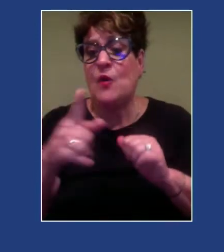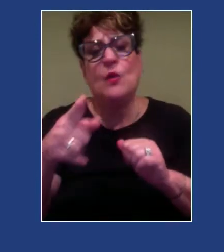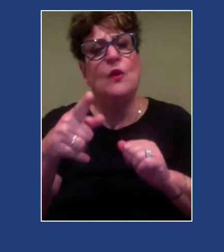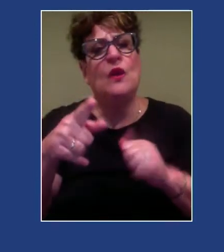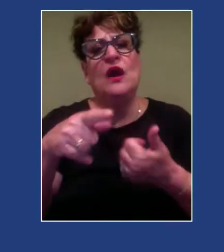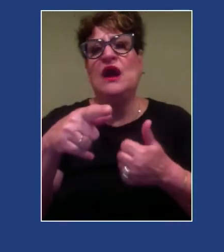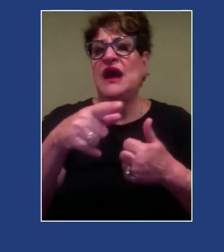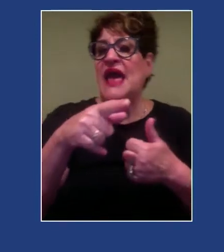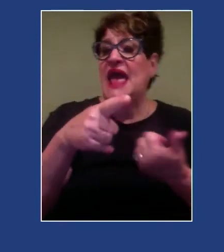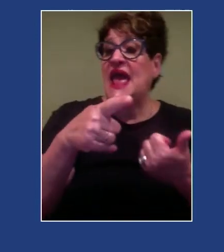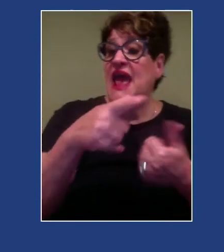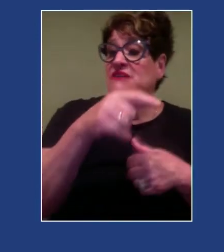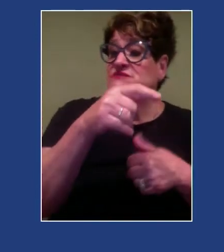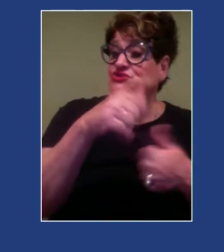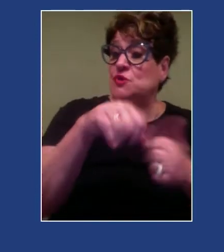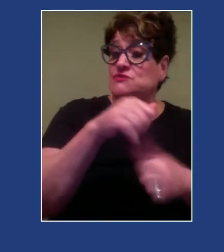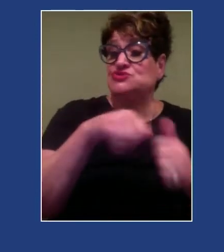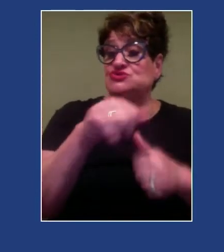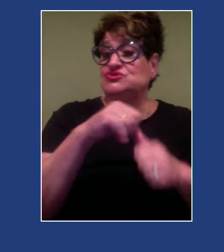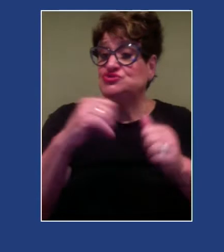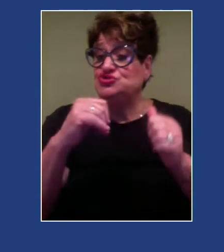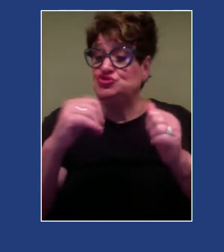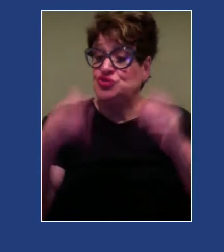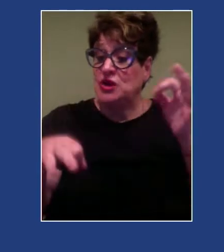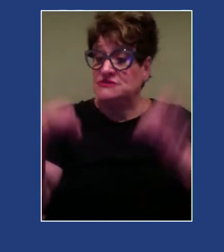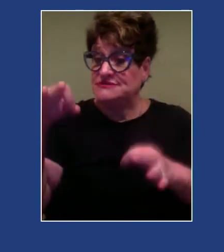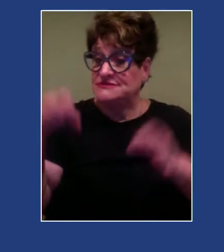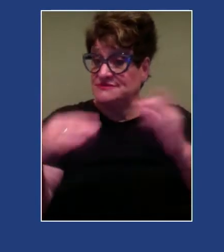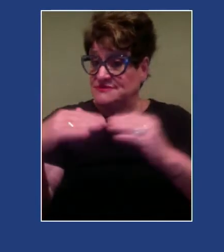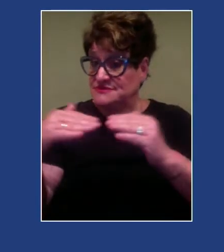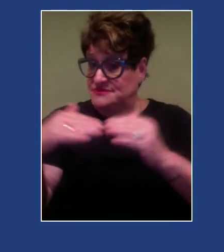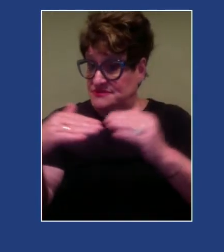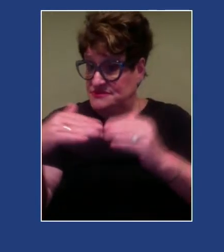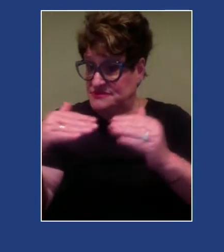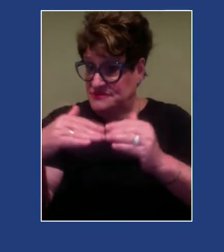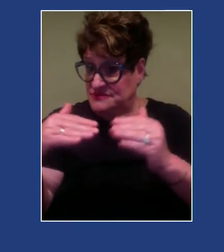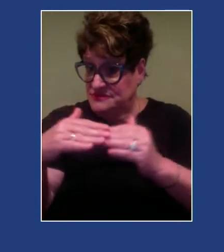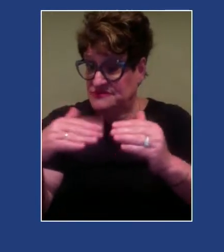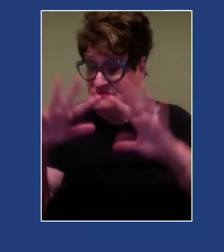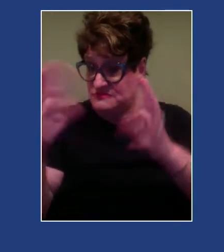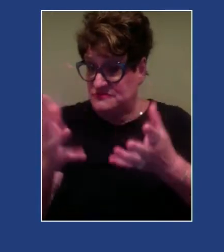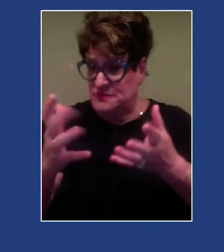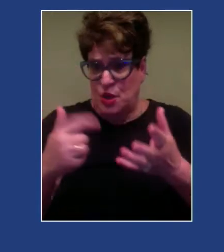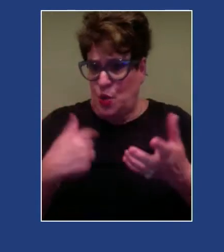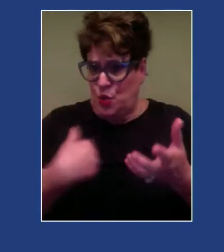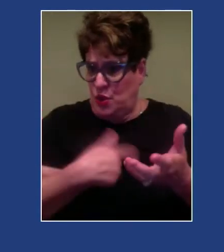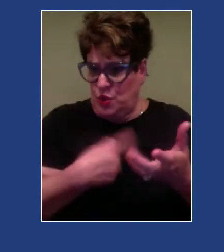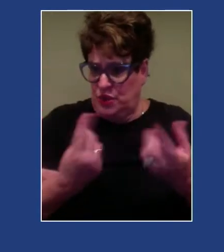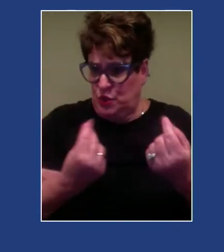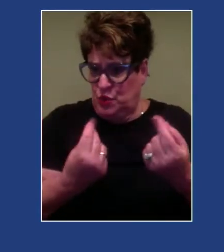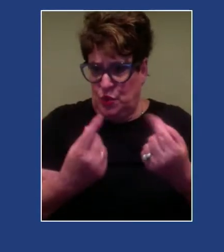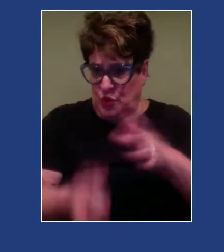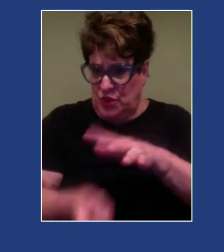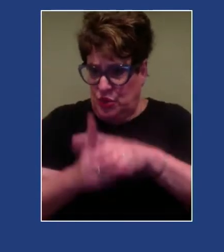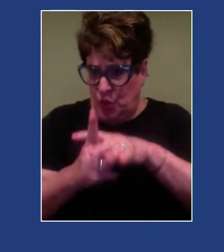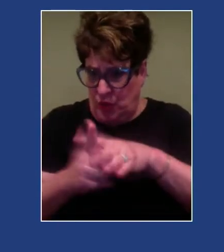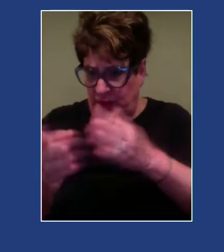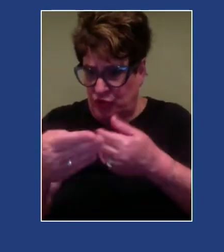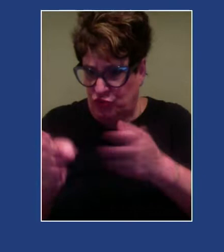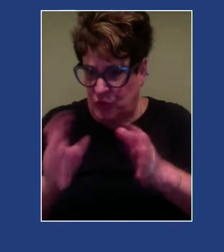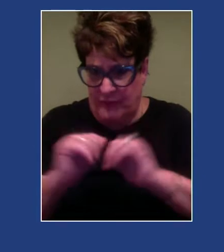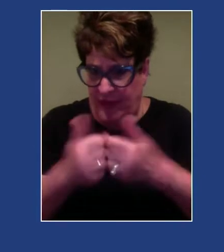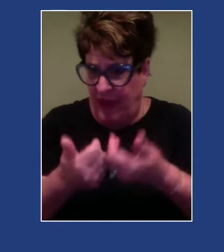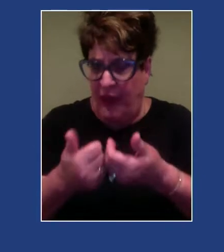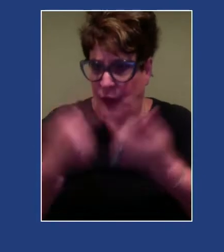competencies. What do we as therapists have to show up with in the room to be able to do effective work with folks who are